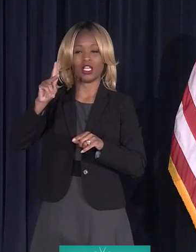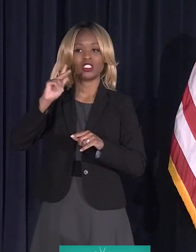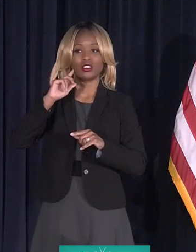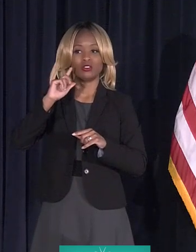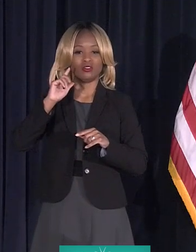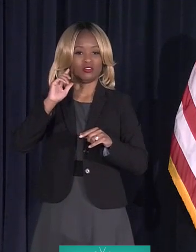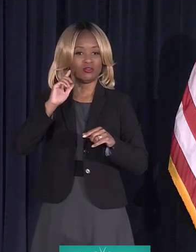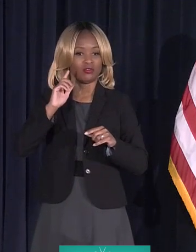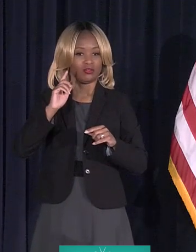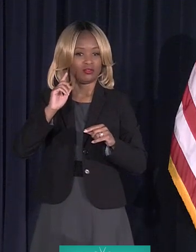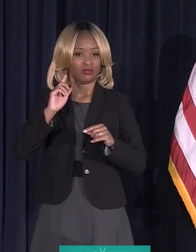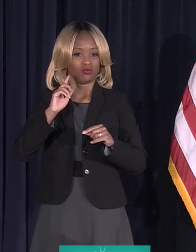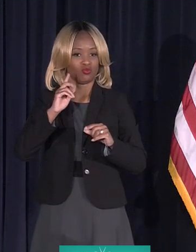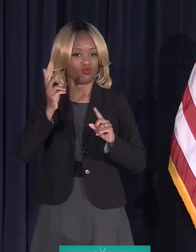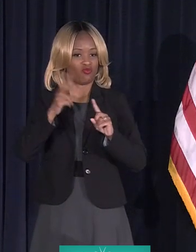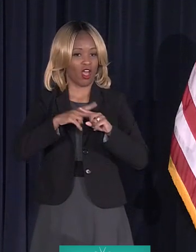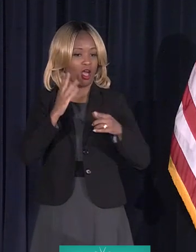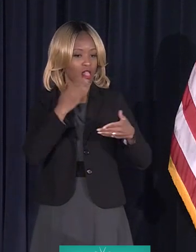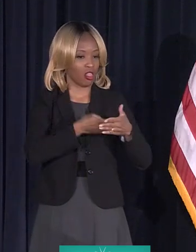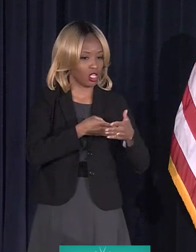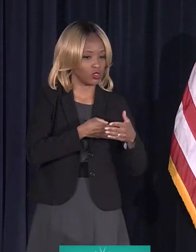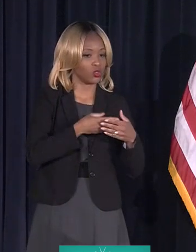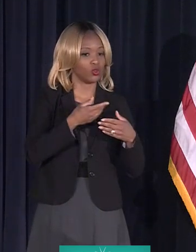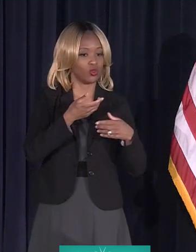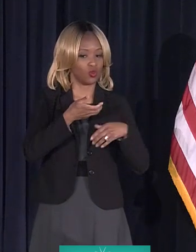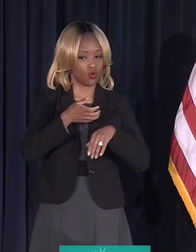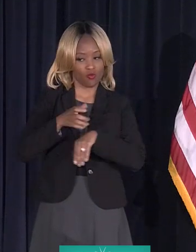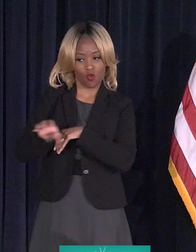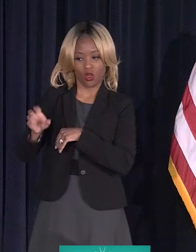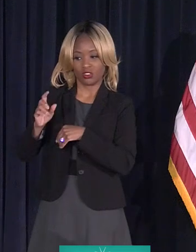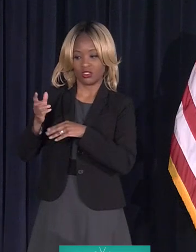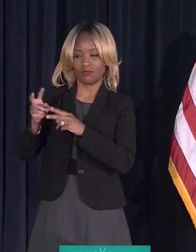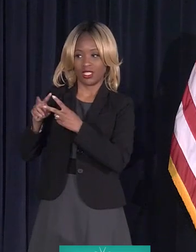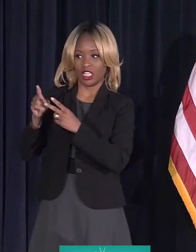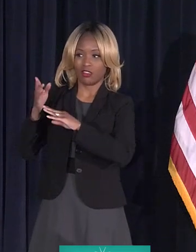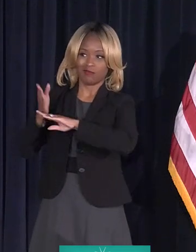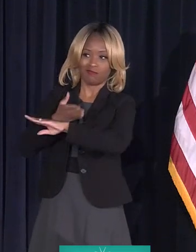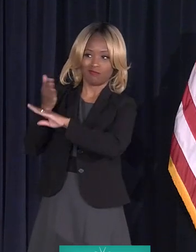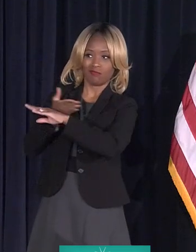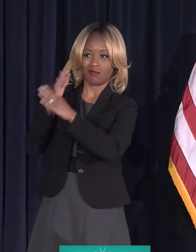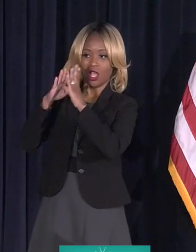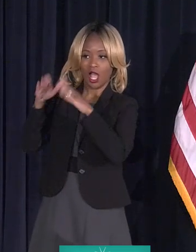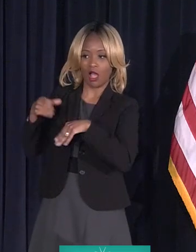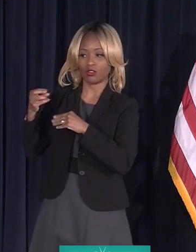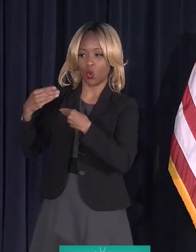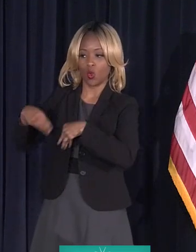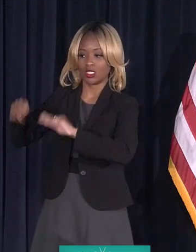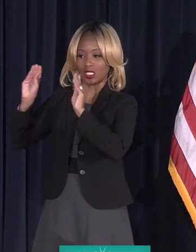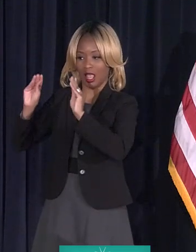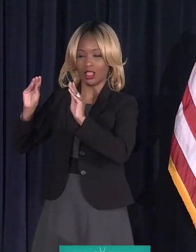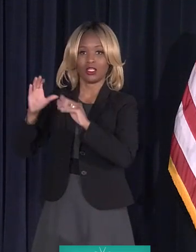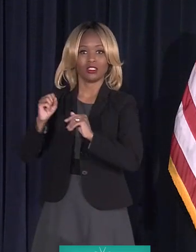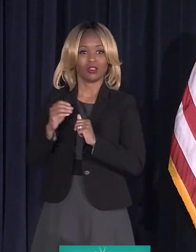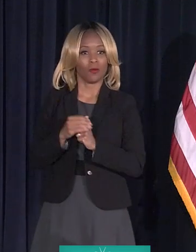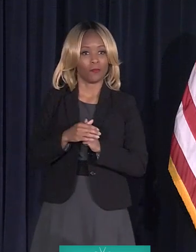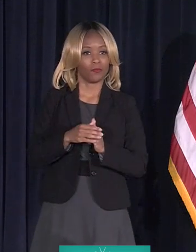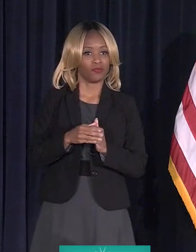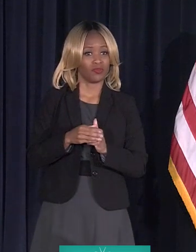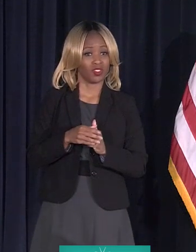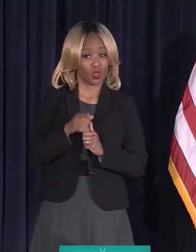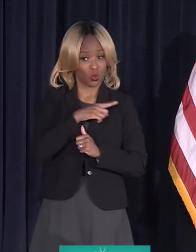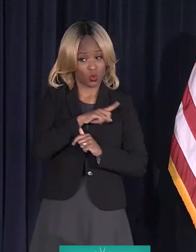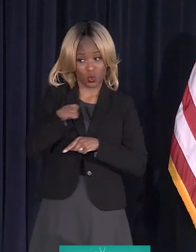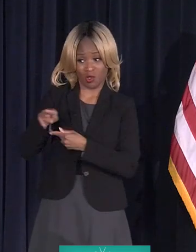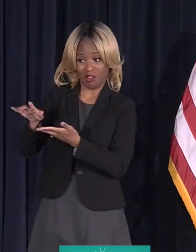fix up the house or deed it to us, and we'll jump on that. Okay. You're having to cut the grass. They're not doing it themselves?